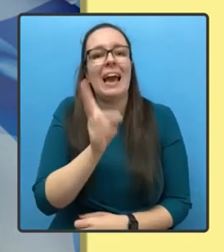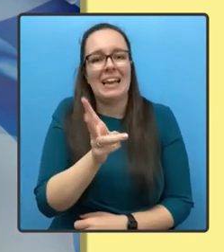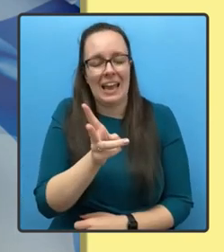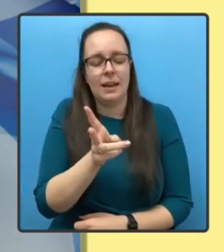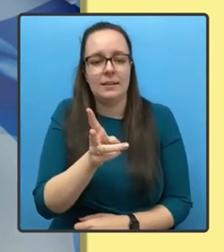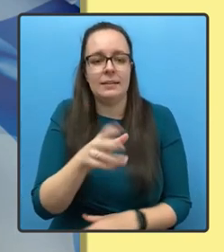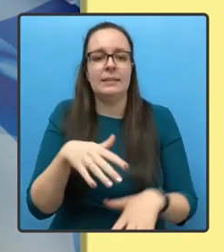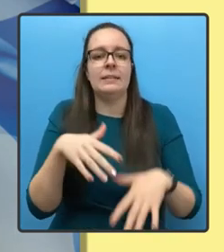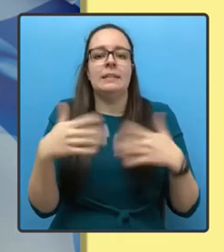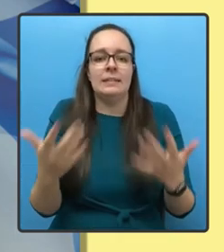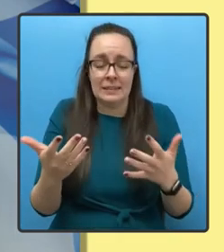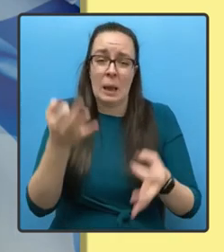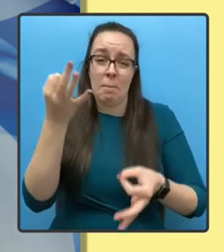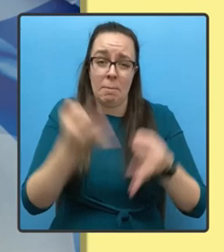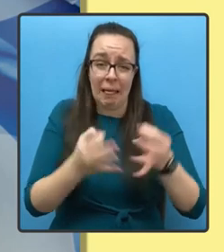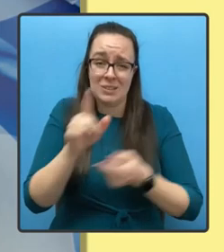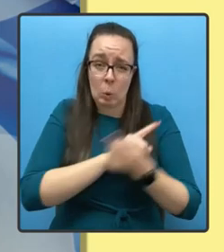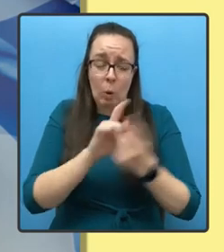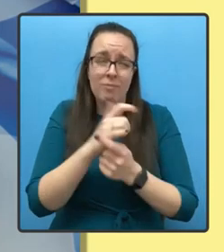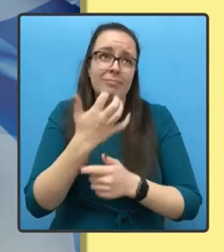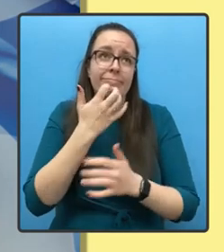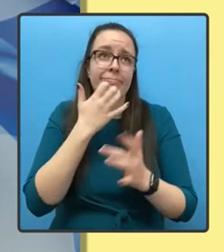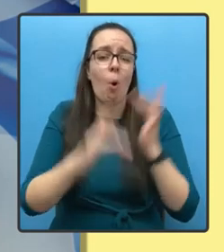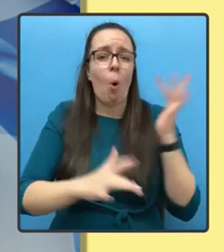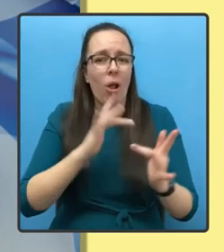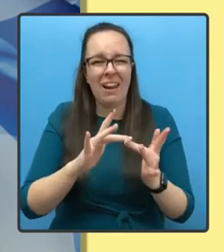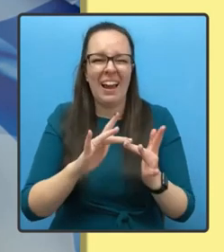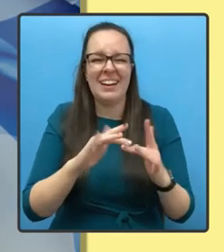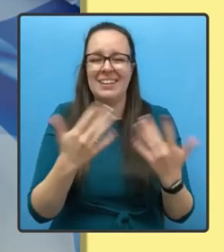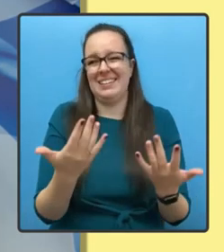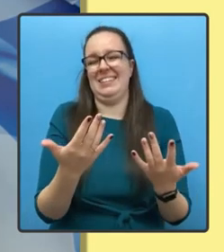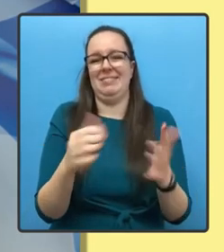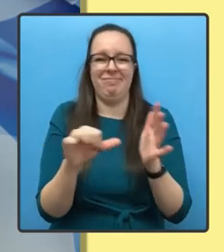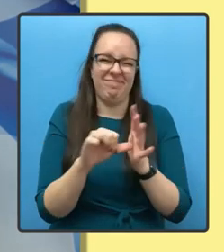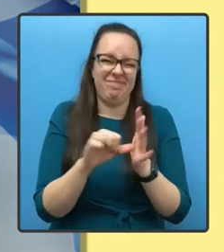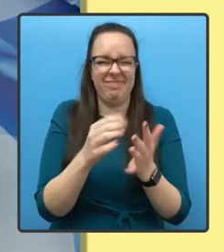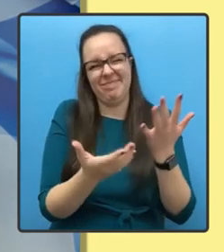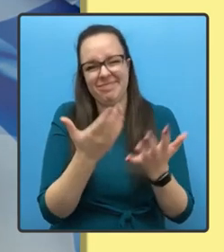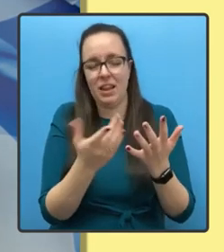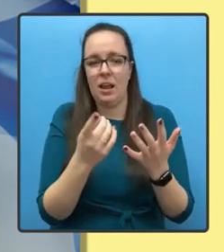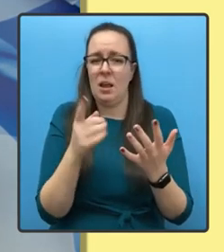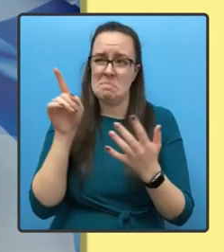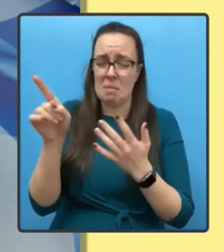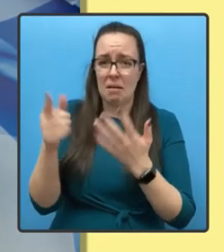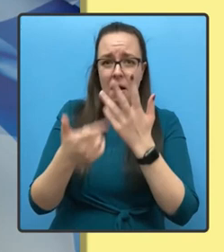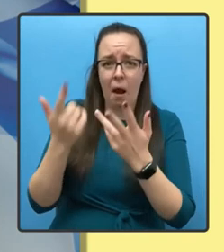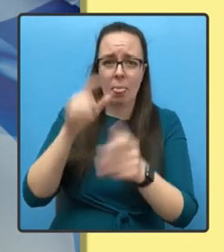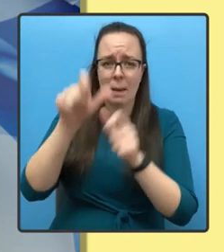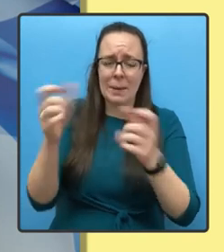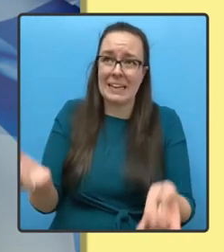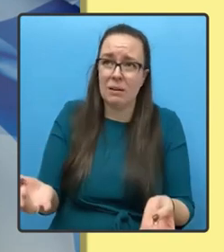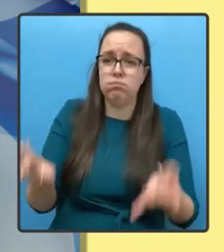online is a mere inconvenience compared to the sacrifices made by so many over these past two years.